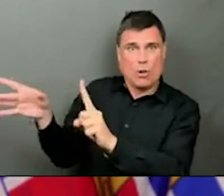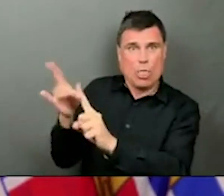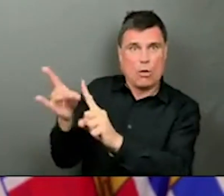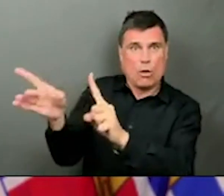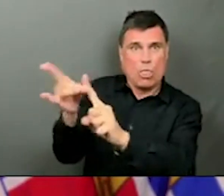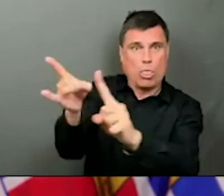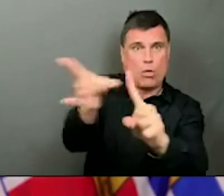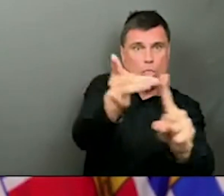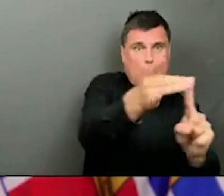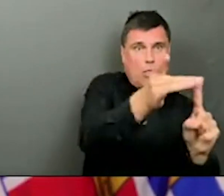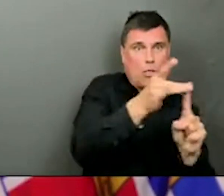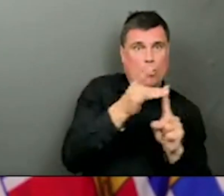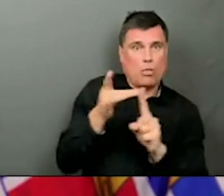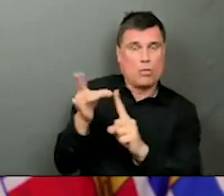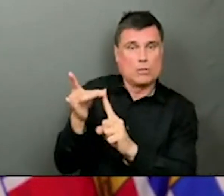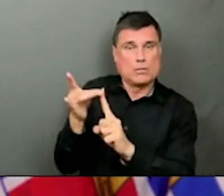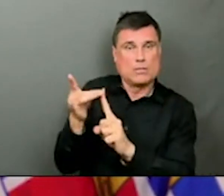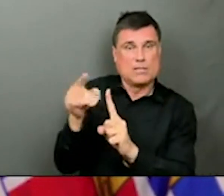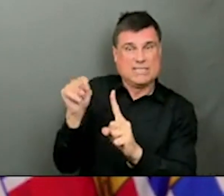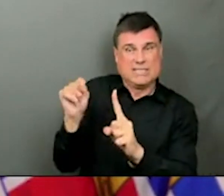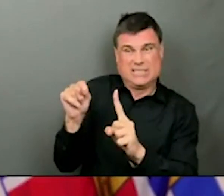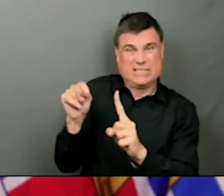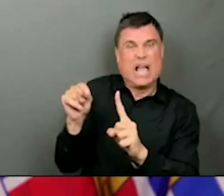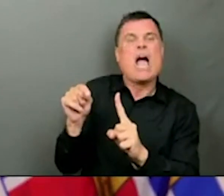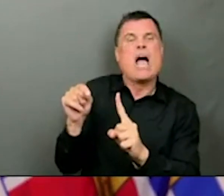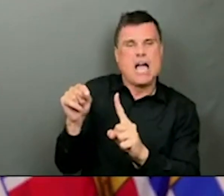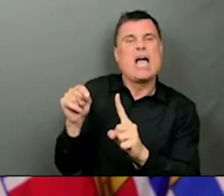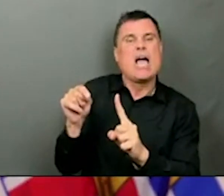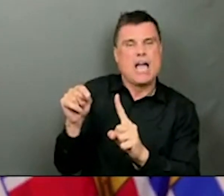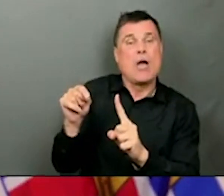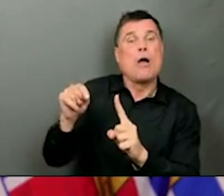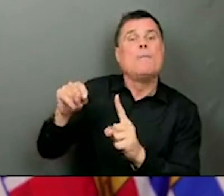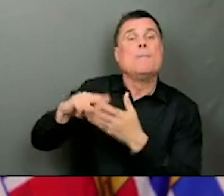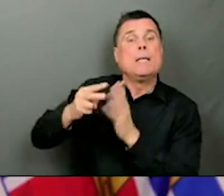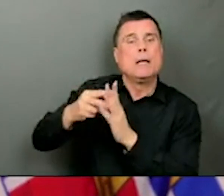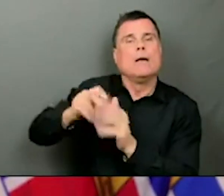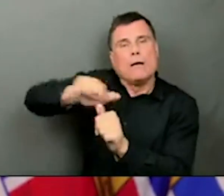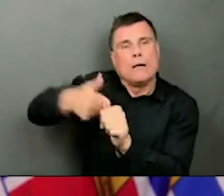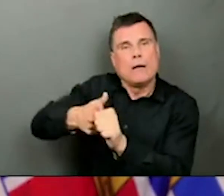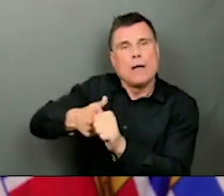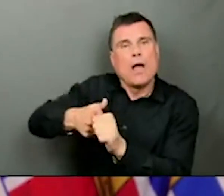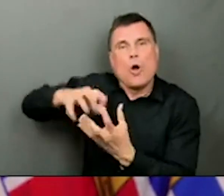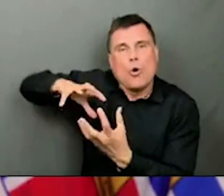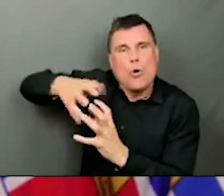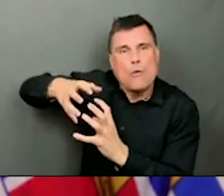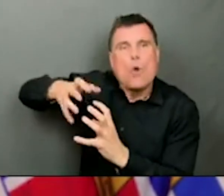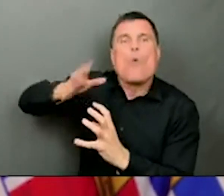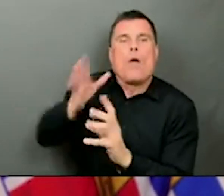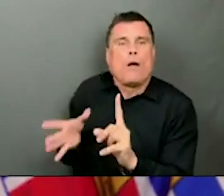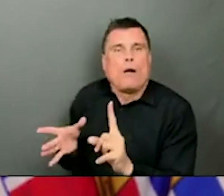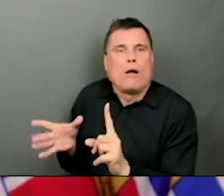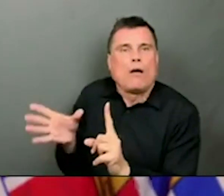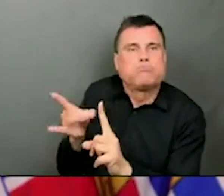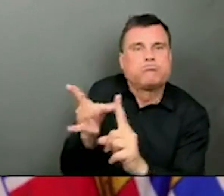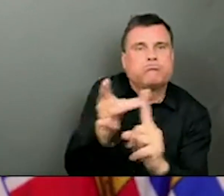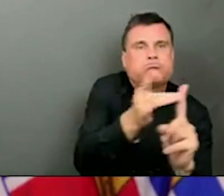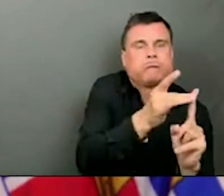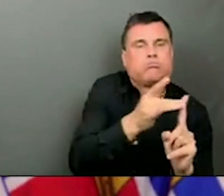competitive advantage. And we've seen that most recently in India, sadly. And that's where the worry is that